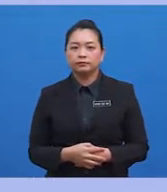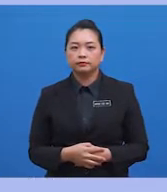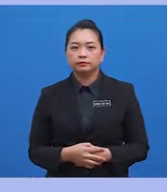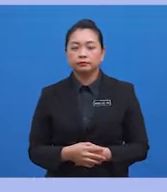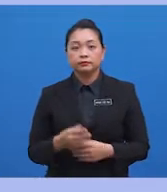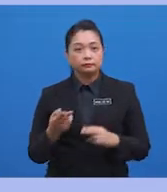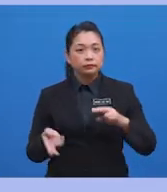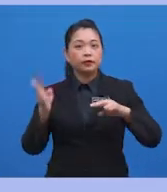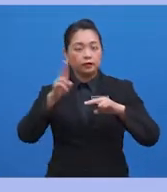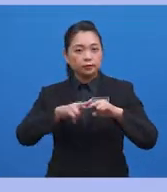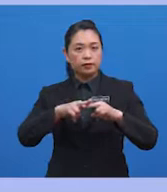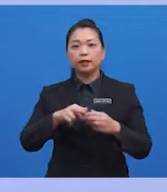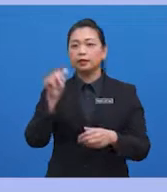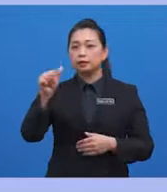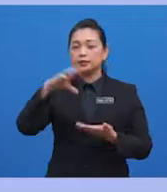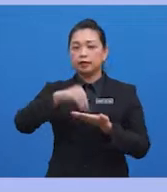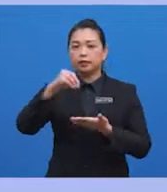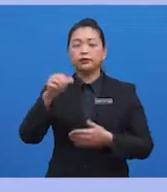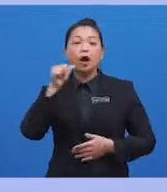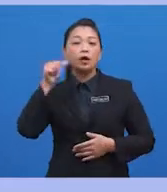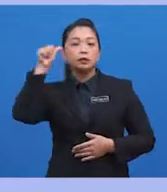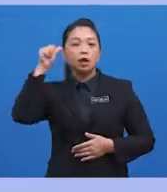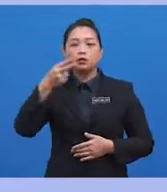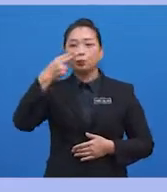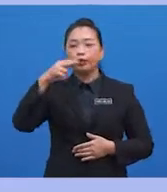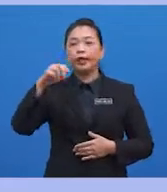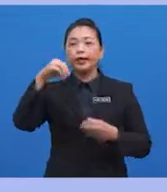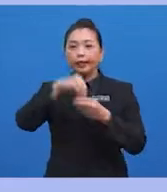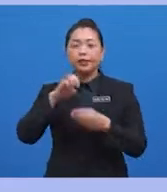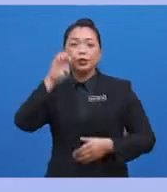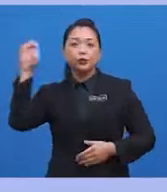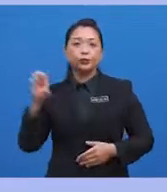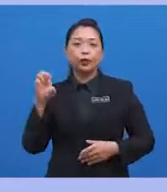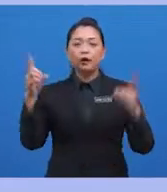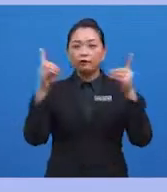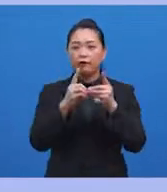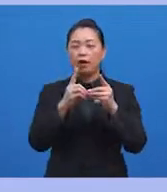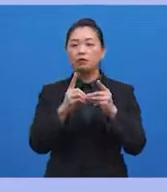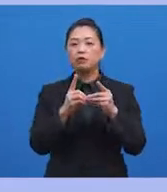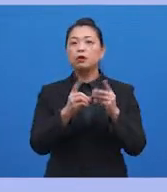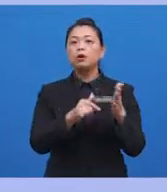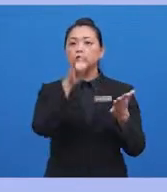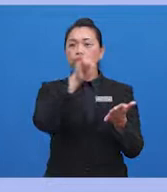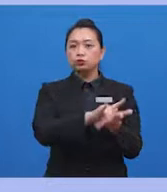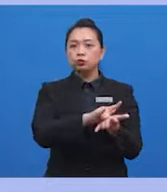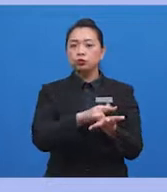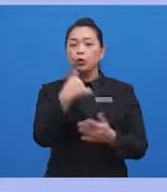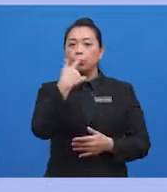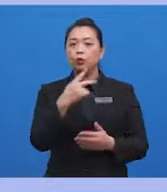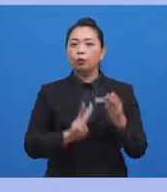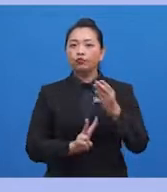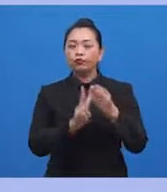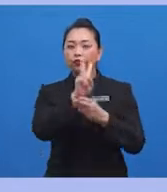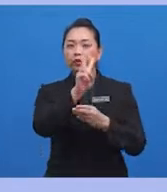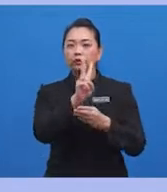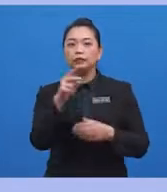Additionally, a study of adult smokers in Europe found those who vaped nicotine were less likely